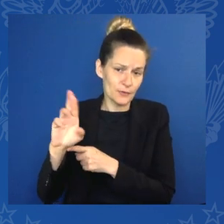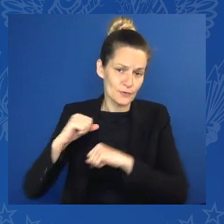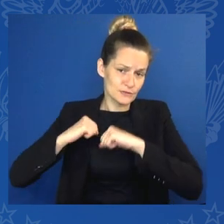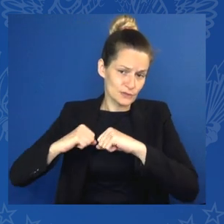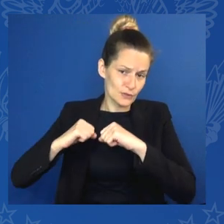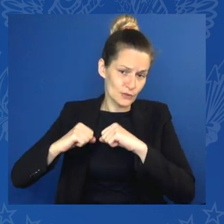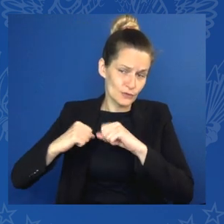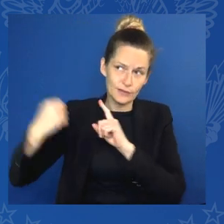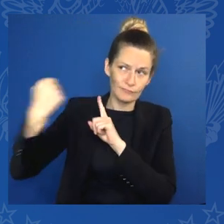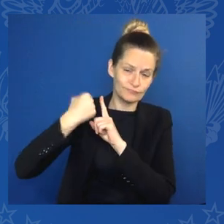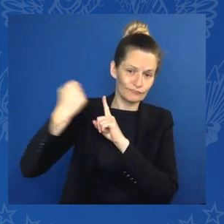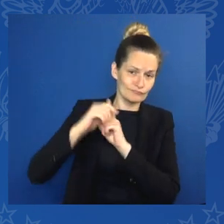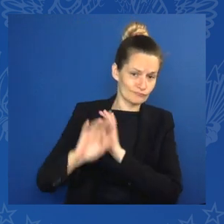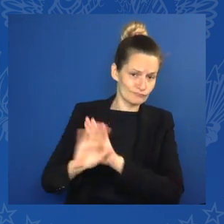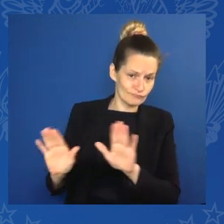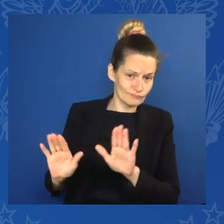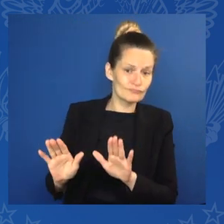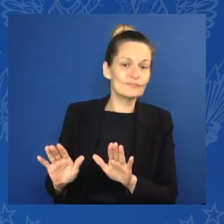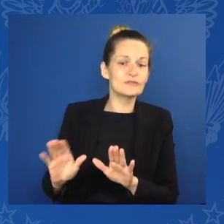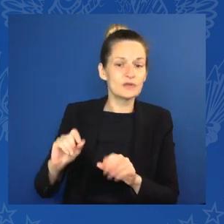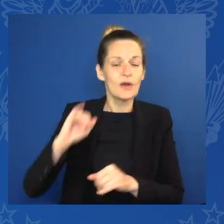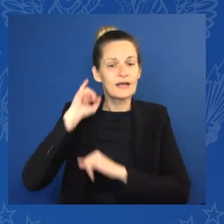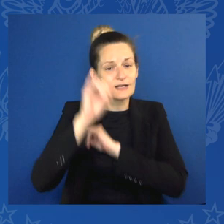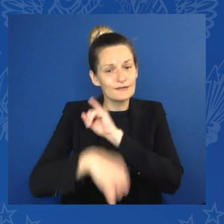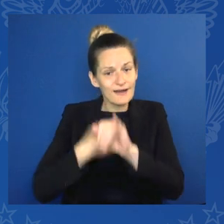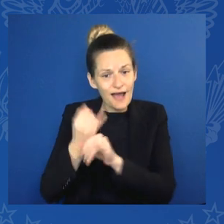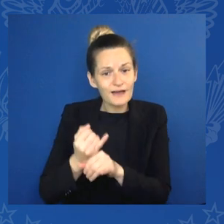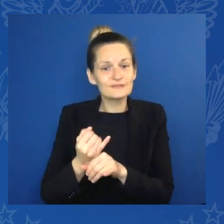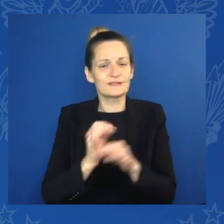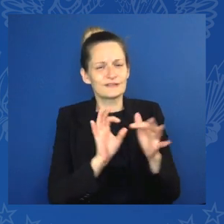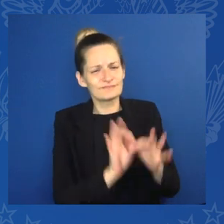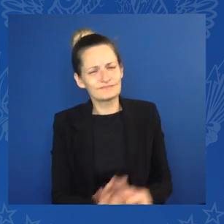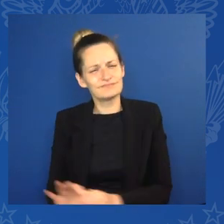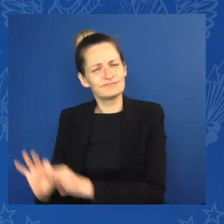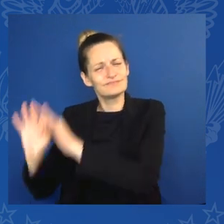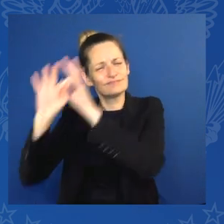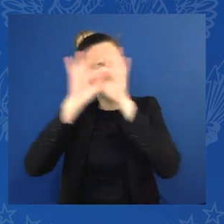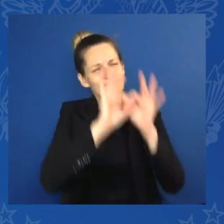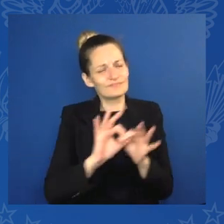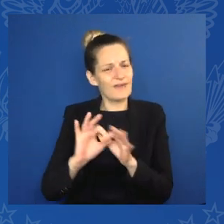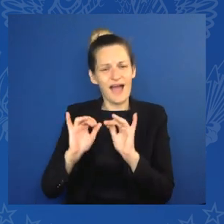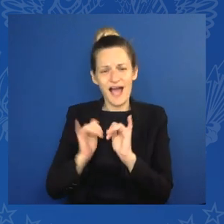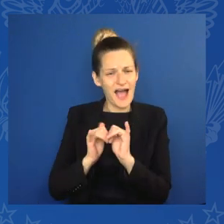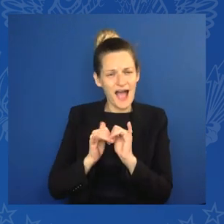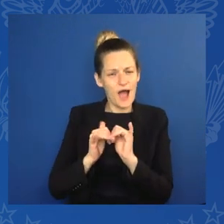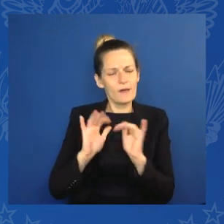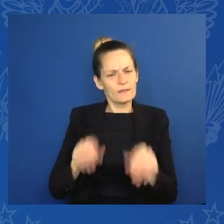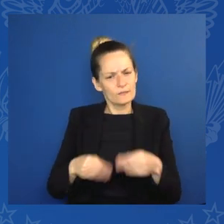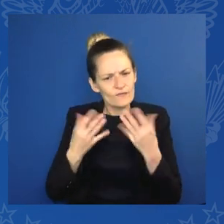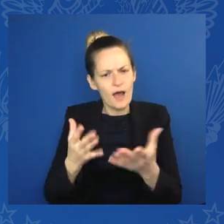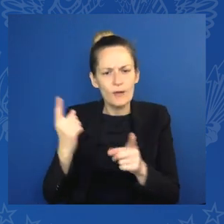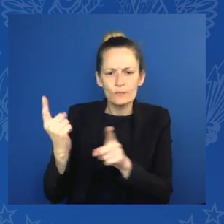appropriate, efficient, and strategic use of ODA